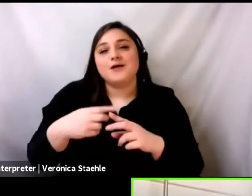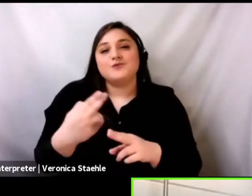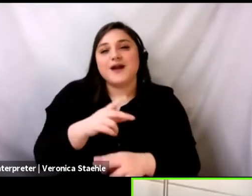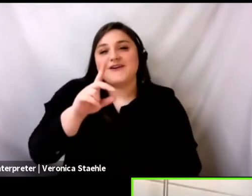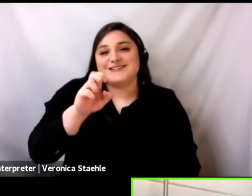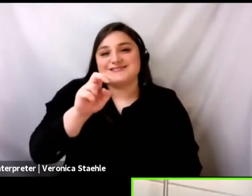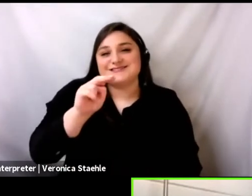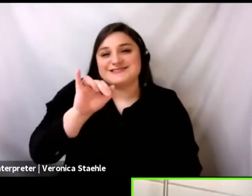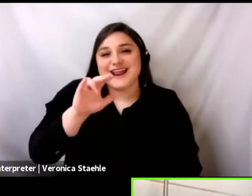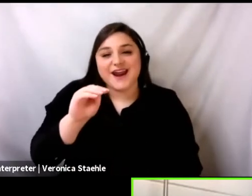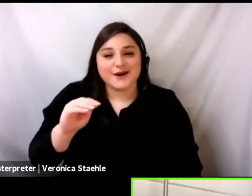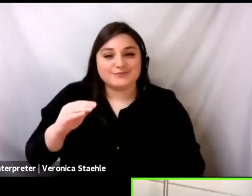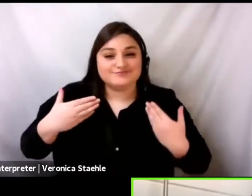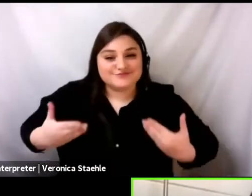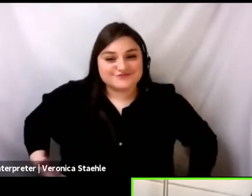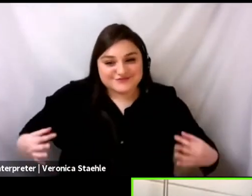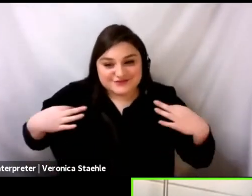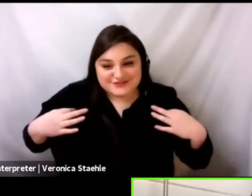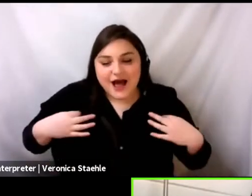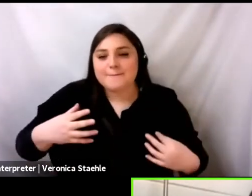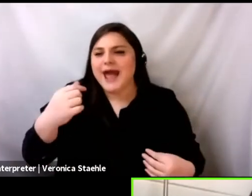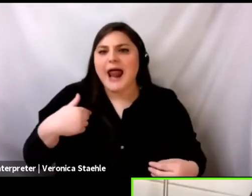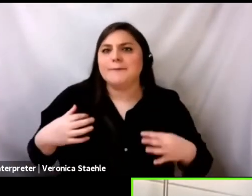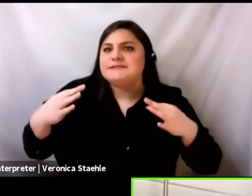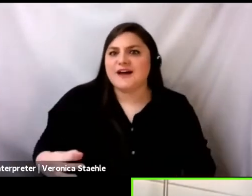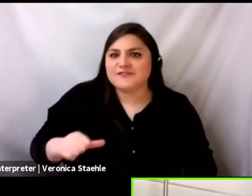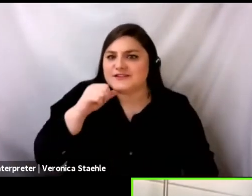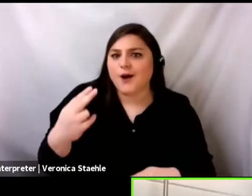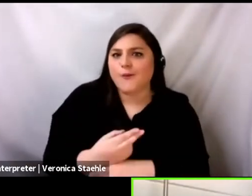And no, absolutely, I'm not wearing house slippers. I'm just kidding.